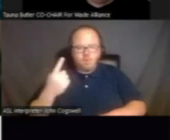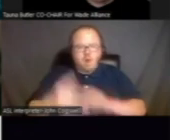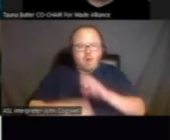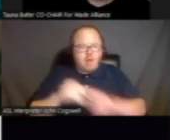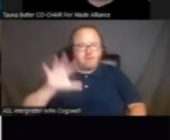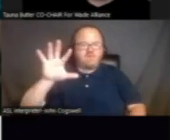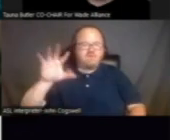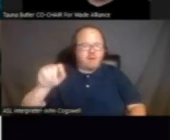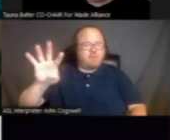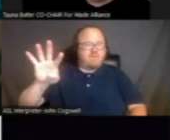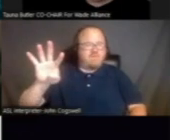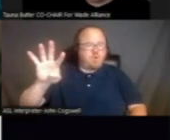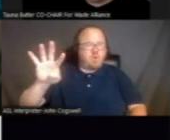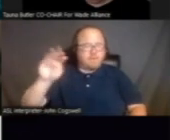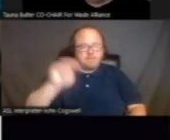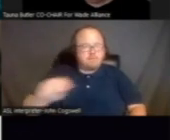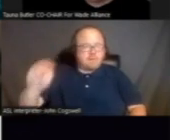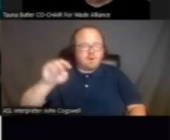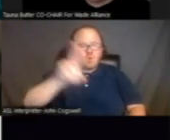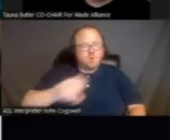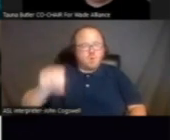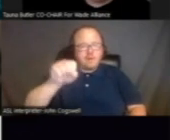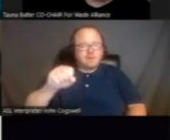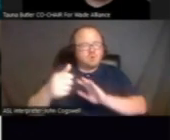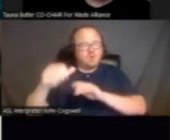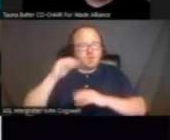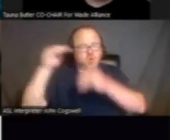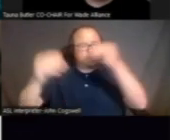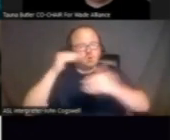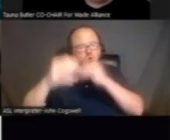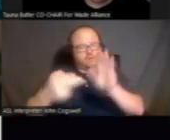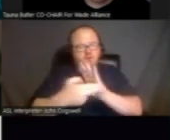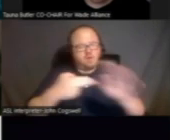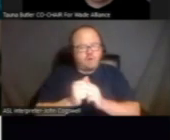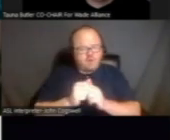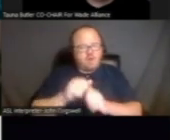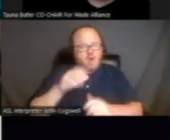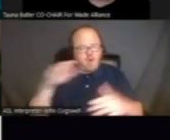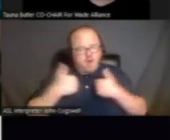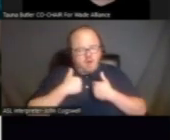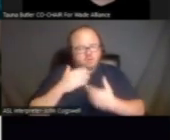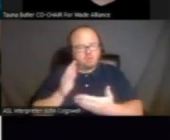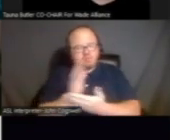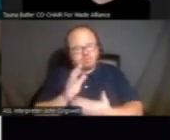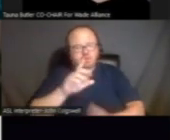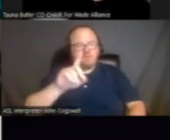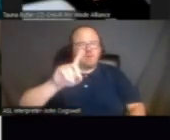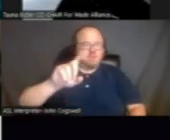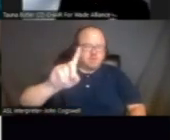.4 million U.S. adults that have been diagnosed with autism spectrum disorder. Thank you for hearing my story.